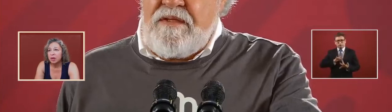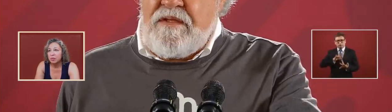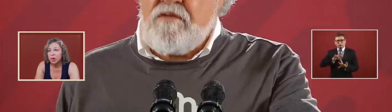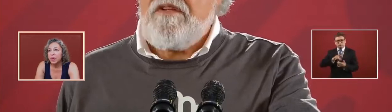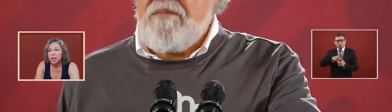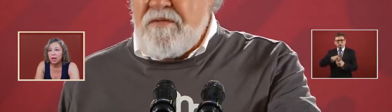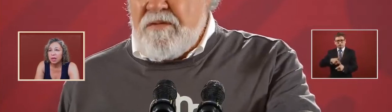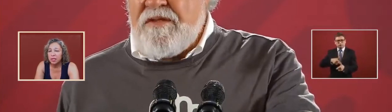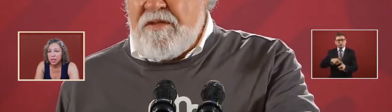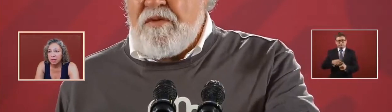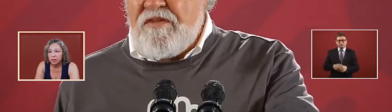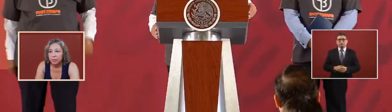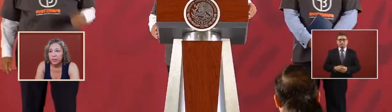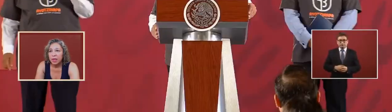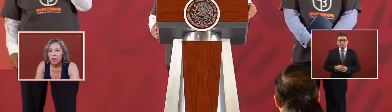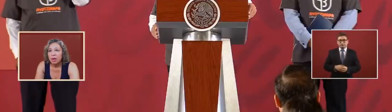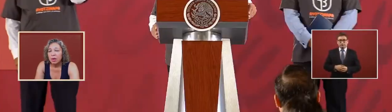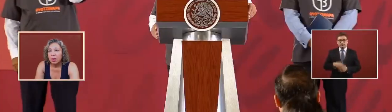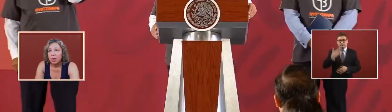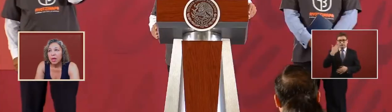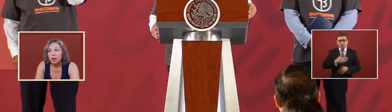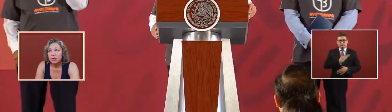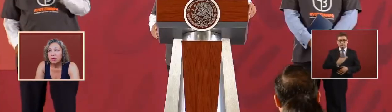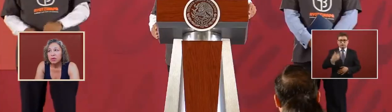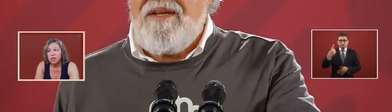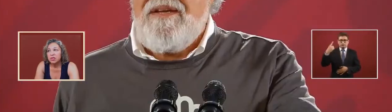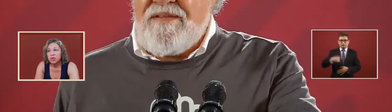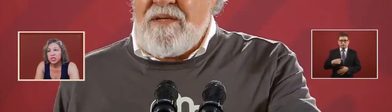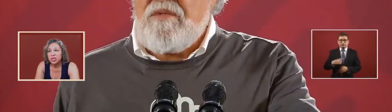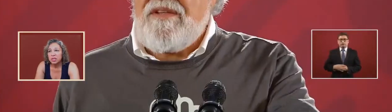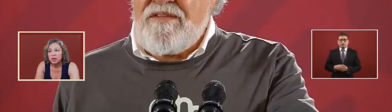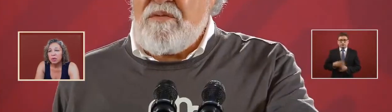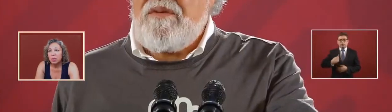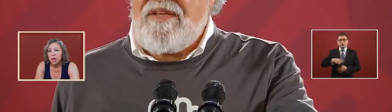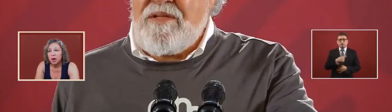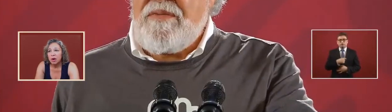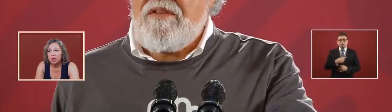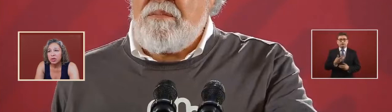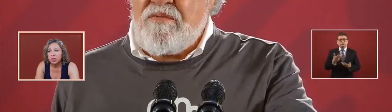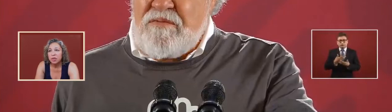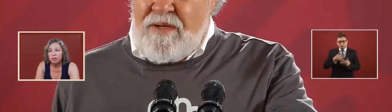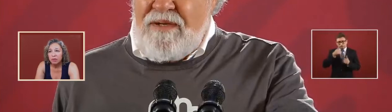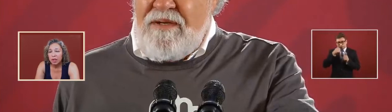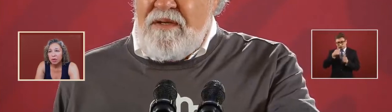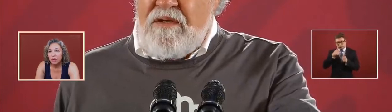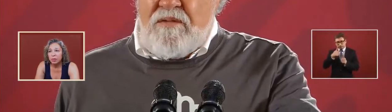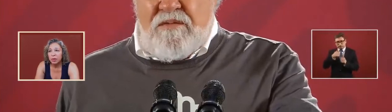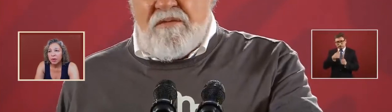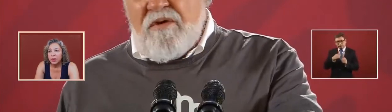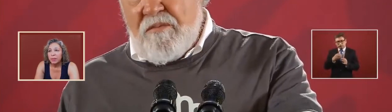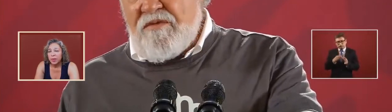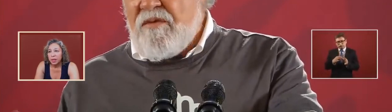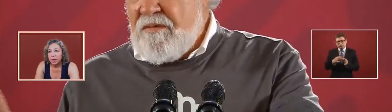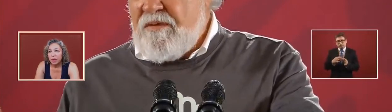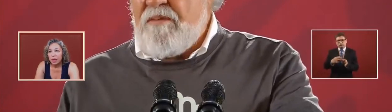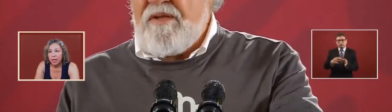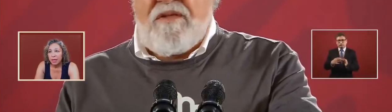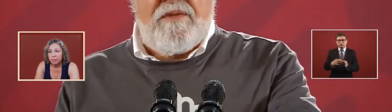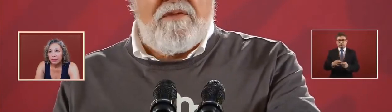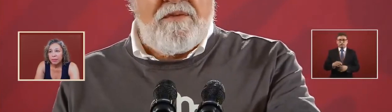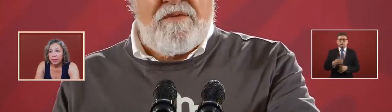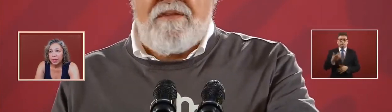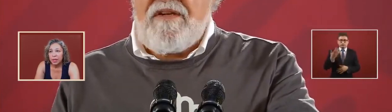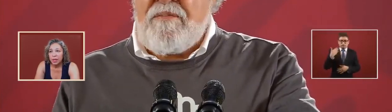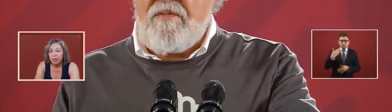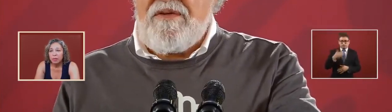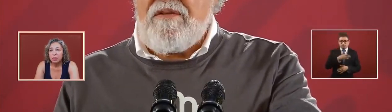have con permanent contact and due to the instructions we are doing the follow-up um like